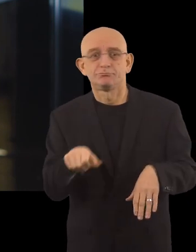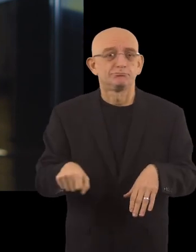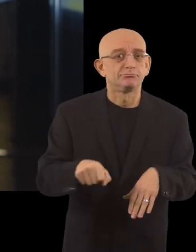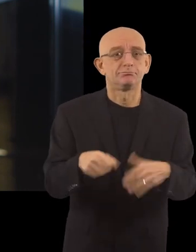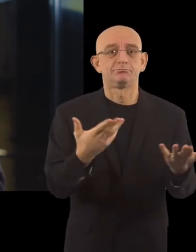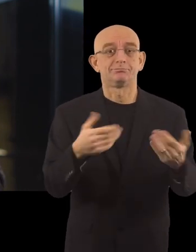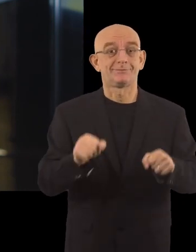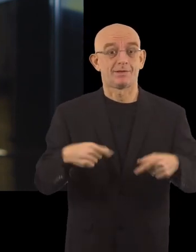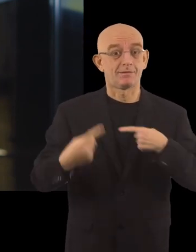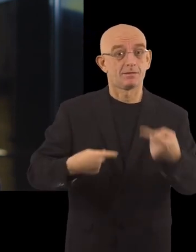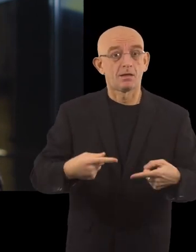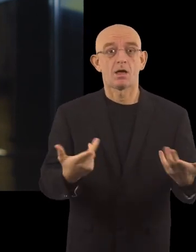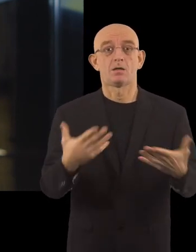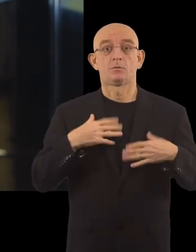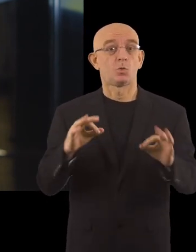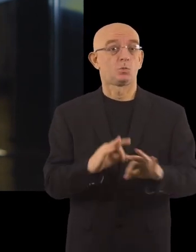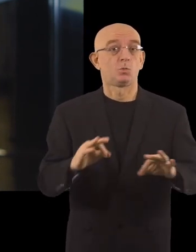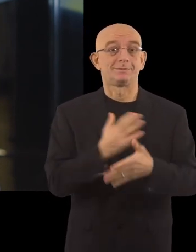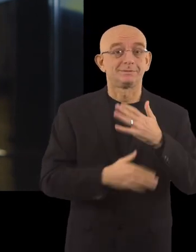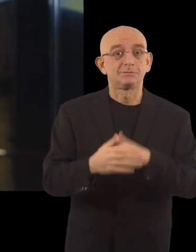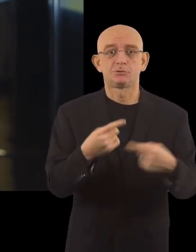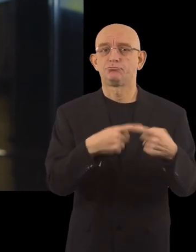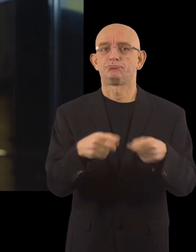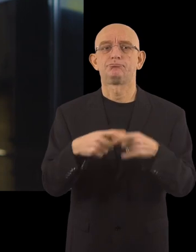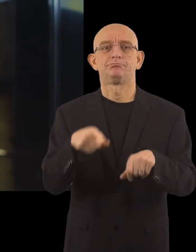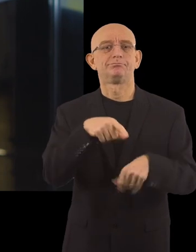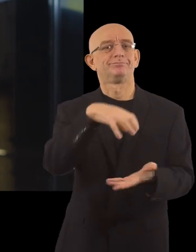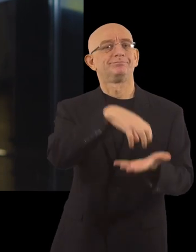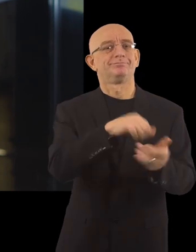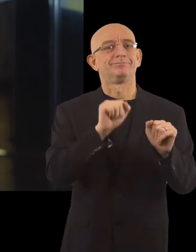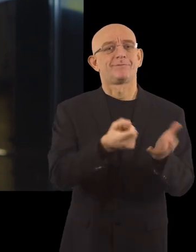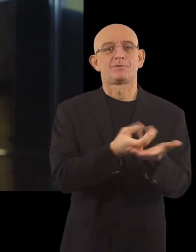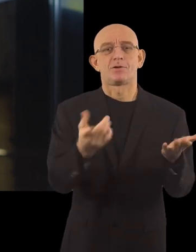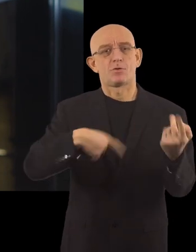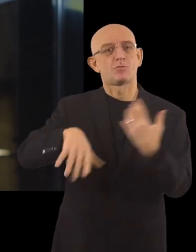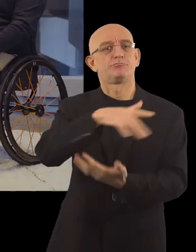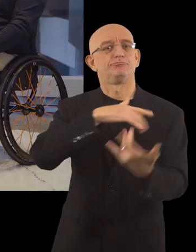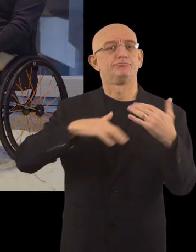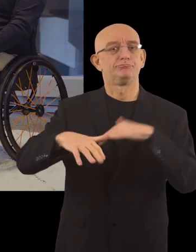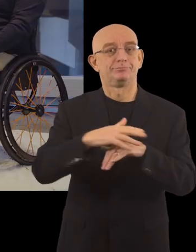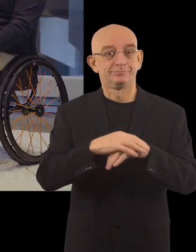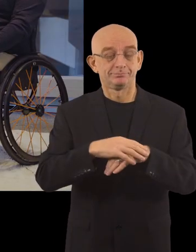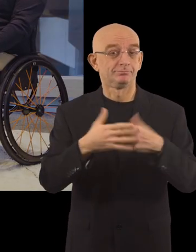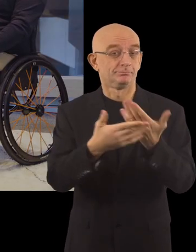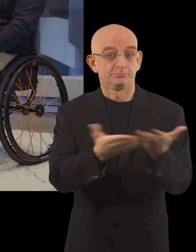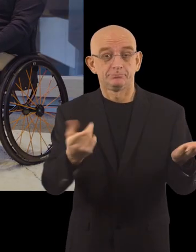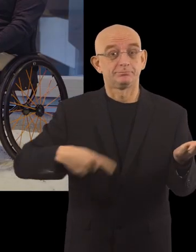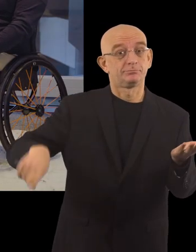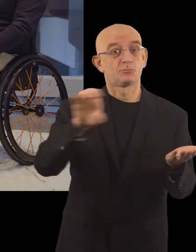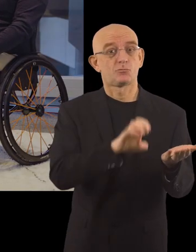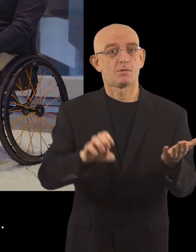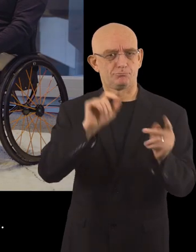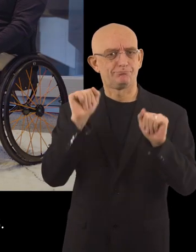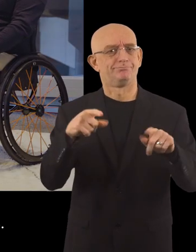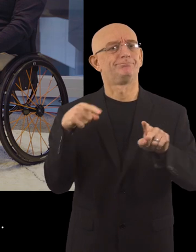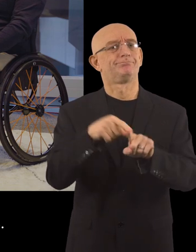mobility or ability, has the equal access to the resources and pleasures cities have to offer. Every European city that believes